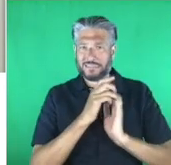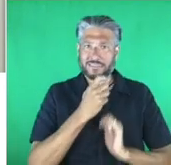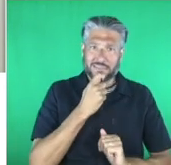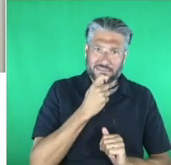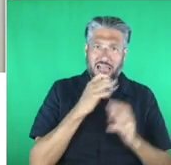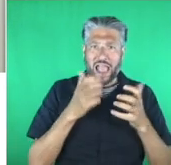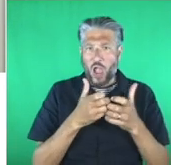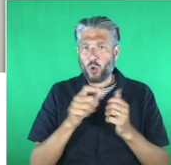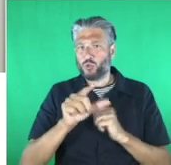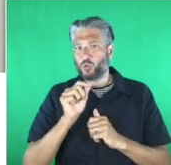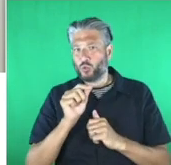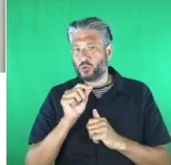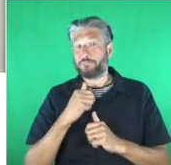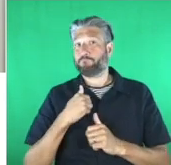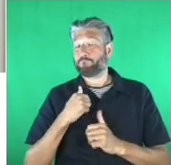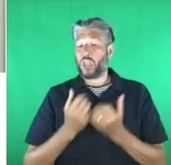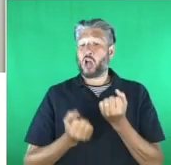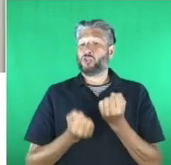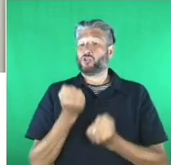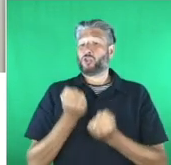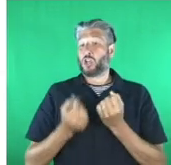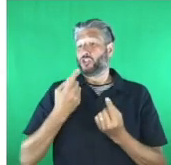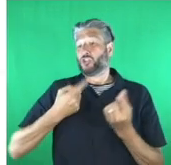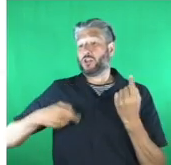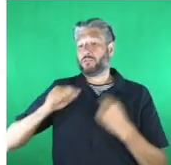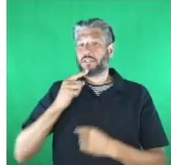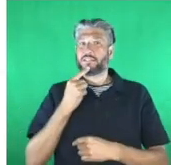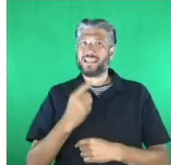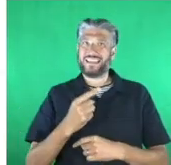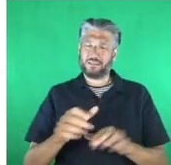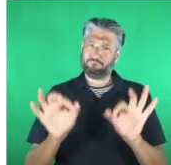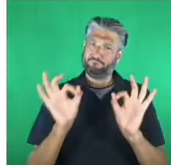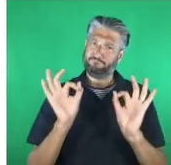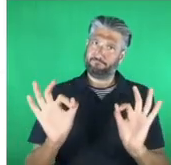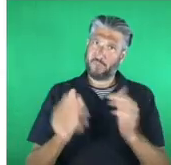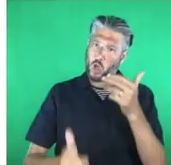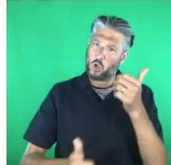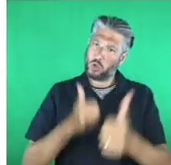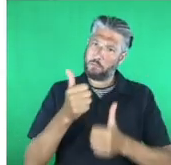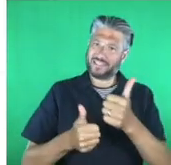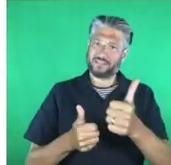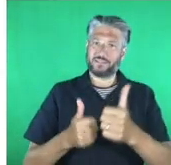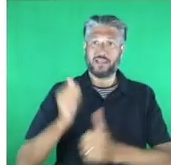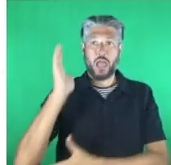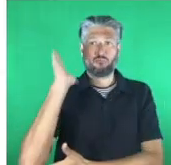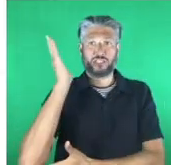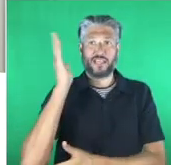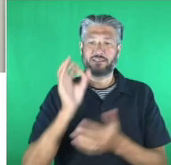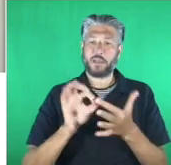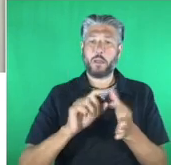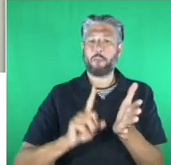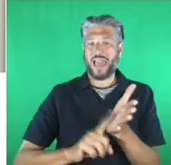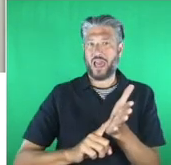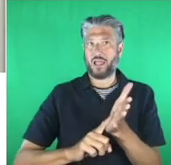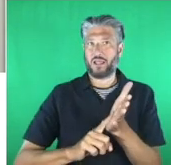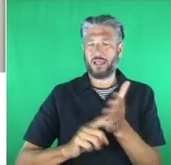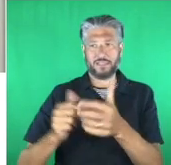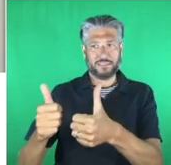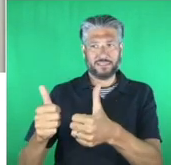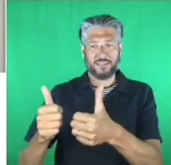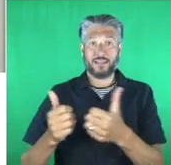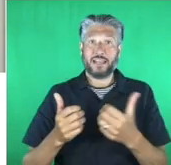judges chose to give a highly commended award to Estendio for present pal and now